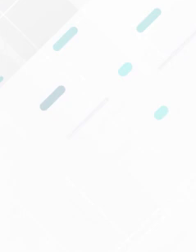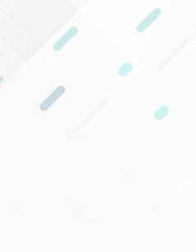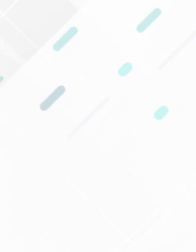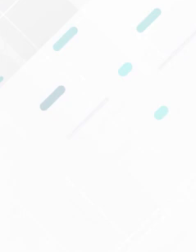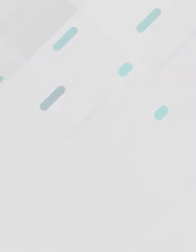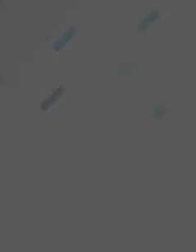Bye. David